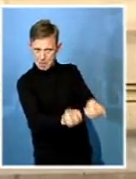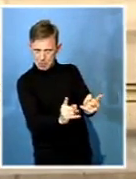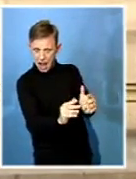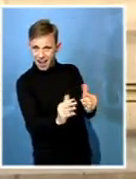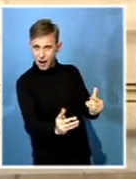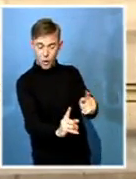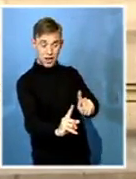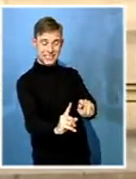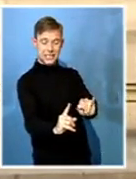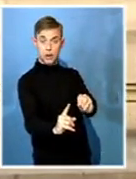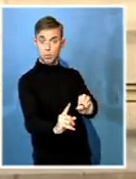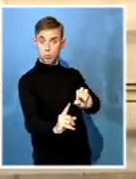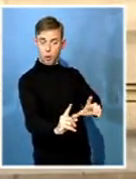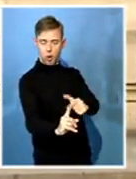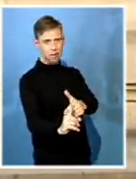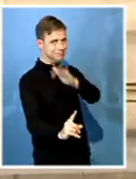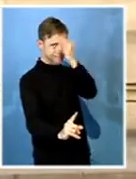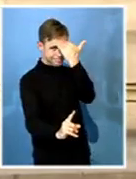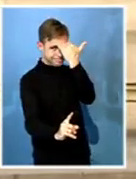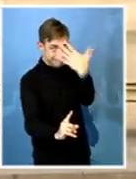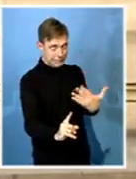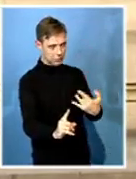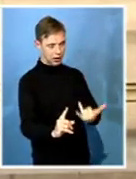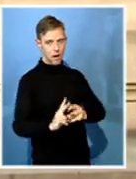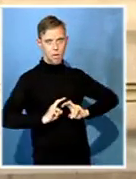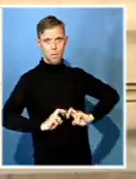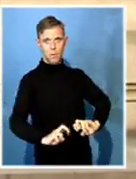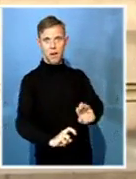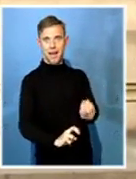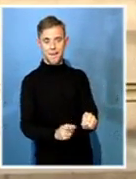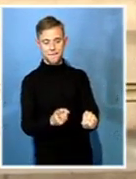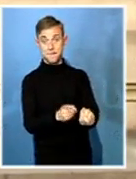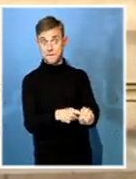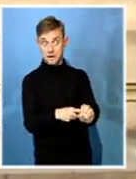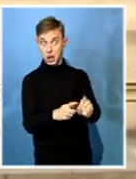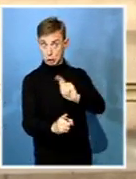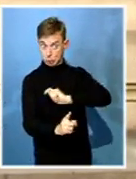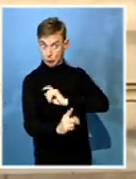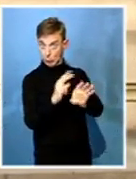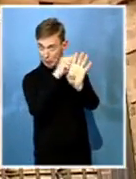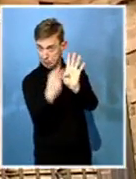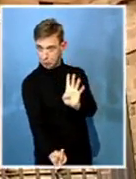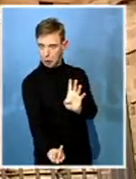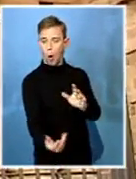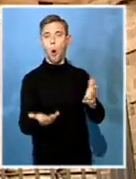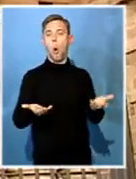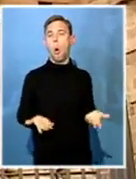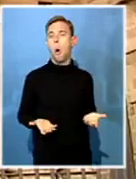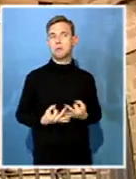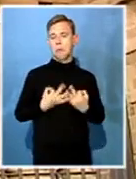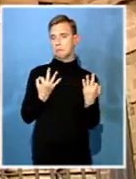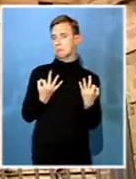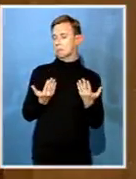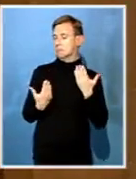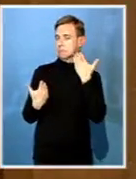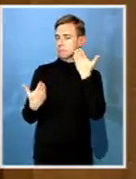human rights lawyer, says Timol's detention order prohibited him from being held at the offices. The inquest